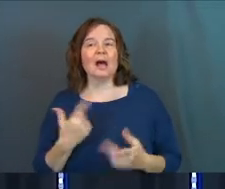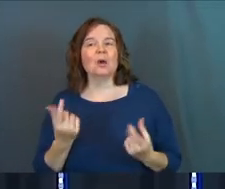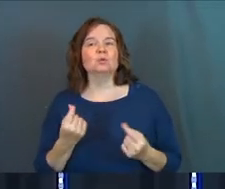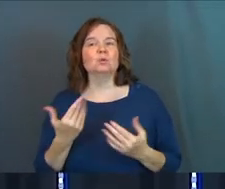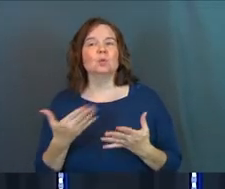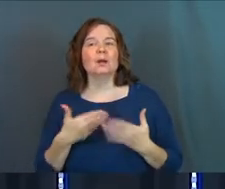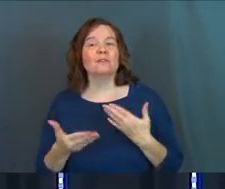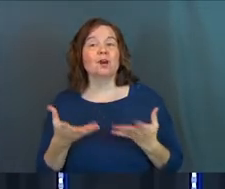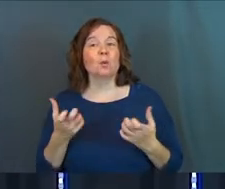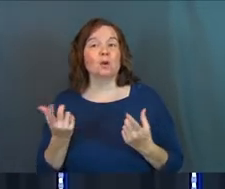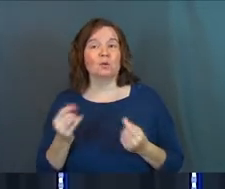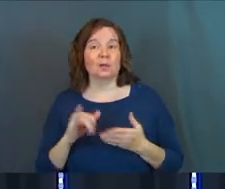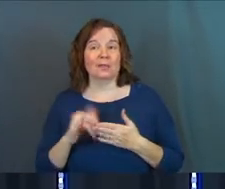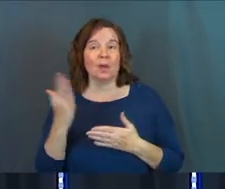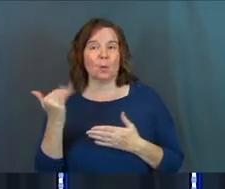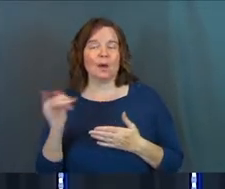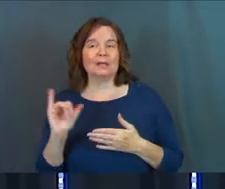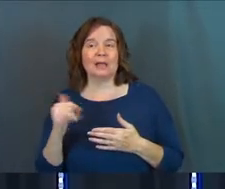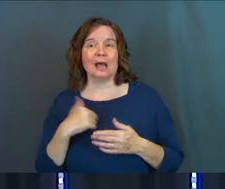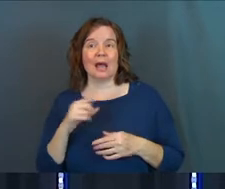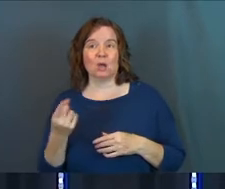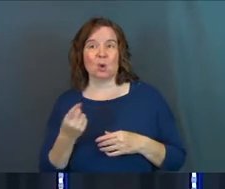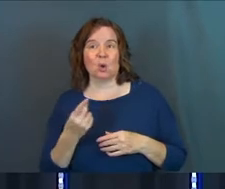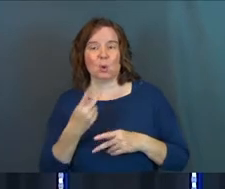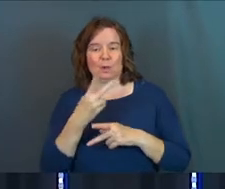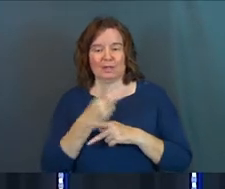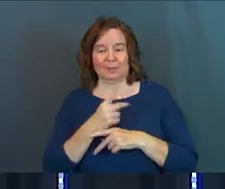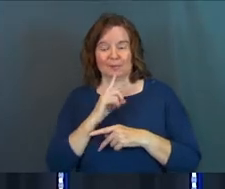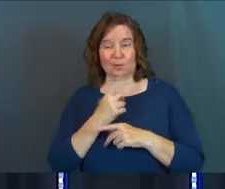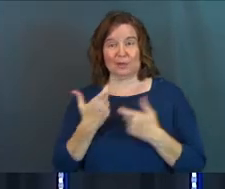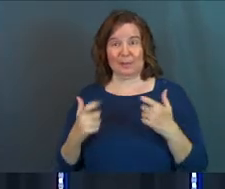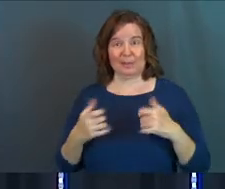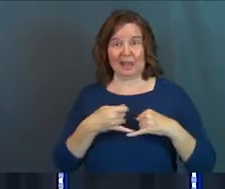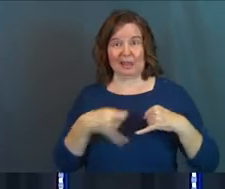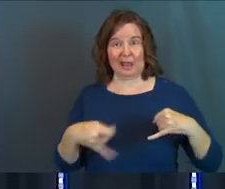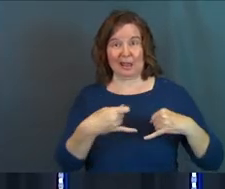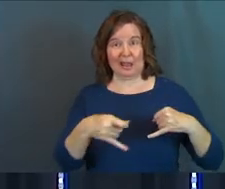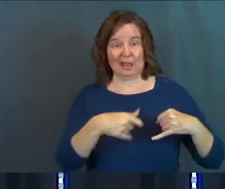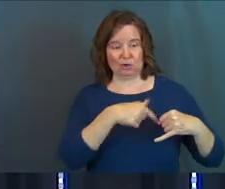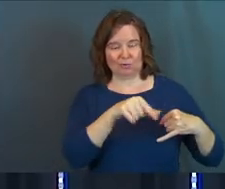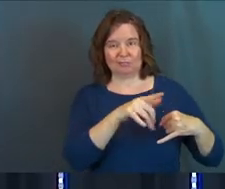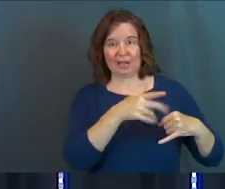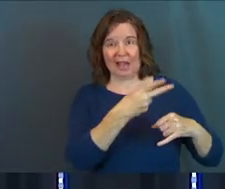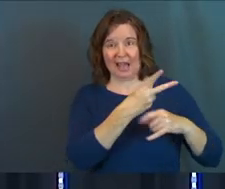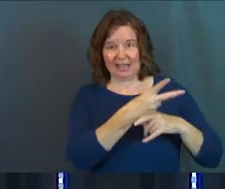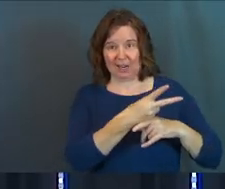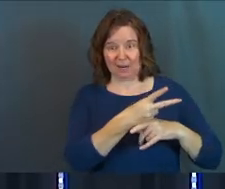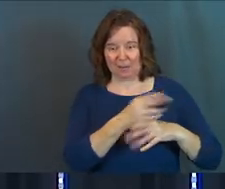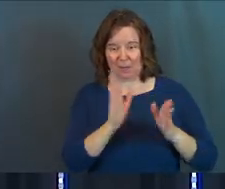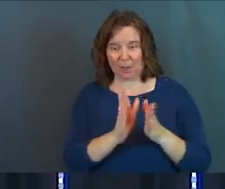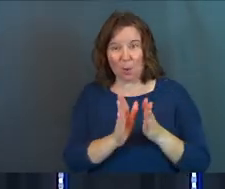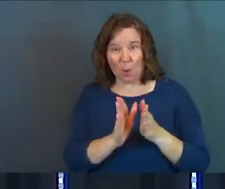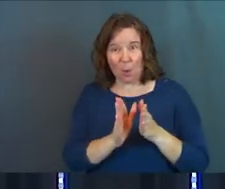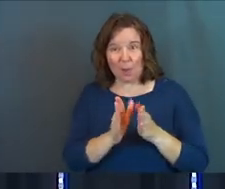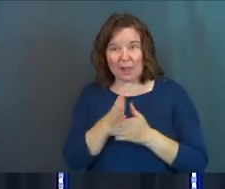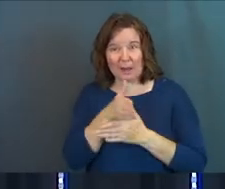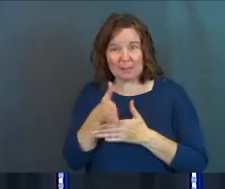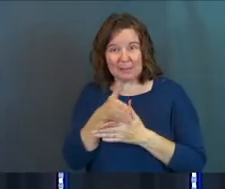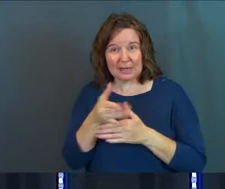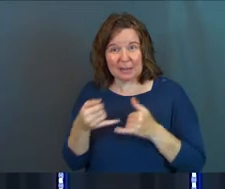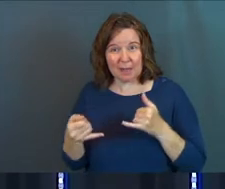would do what I wanted to do, and that's why it's like I only cared about these really big lines that you shouldn't cross. I didn't care about all the small, medium lines.